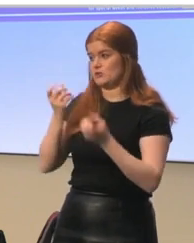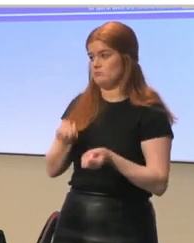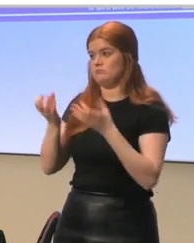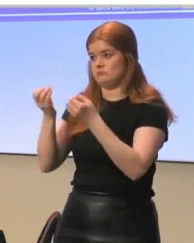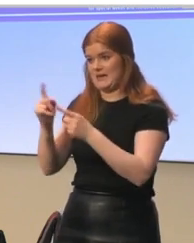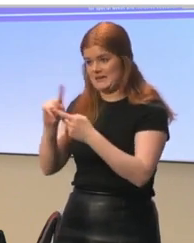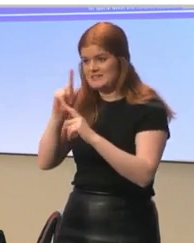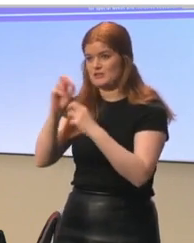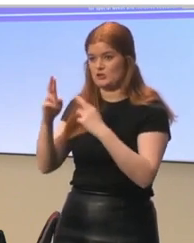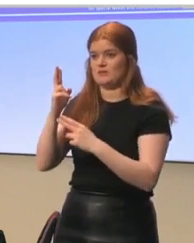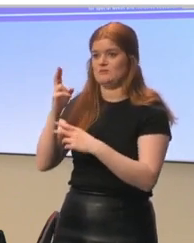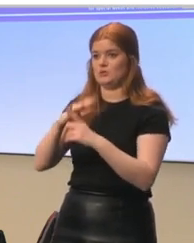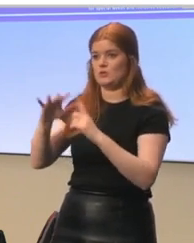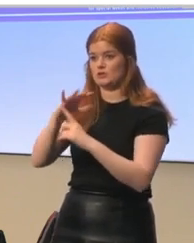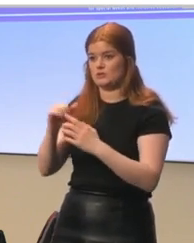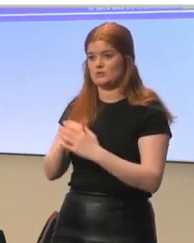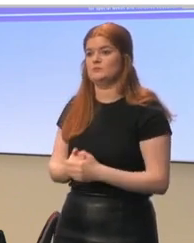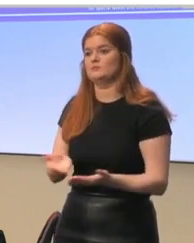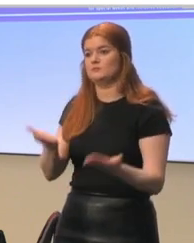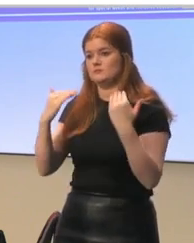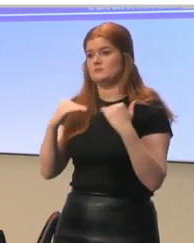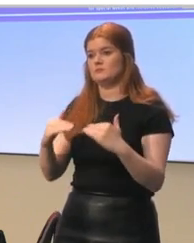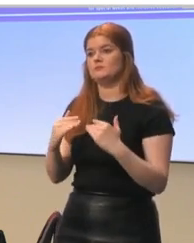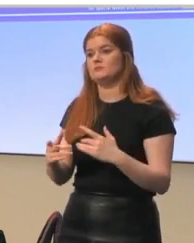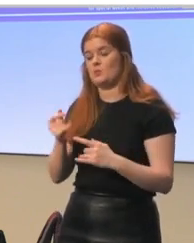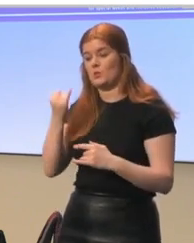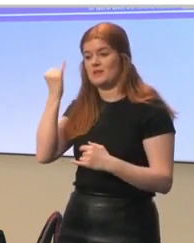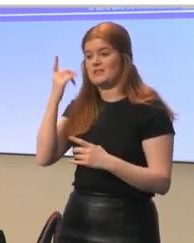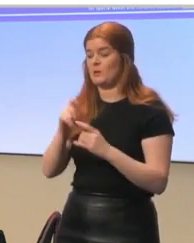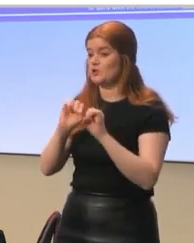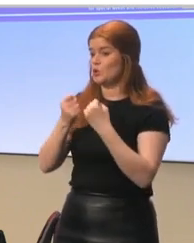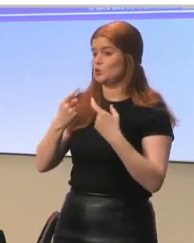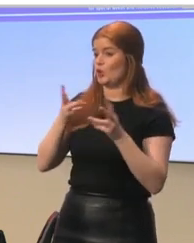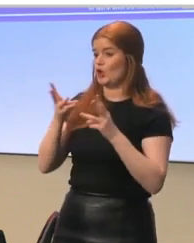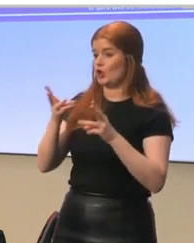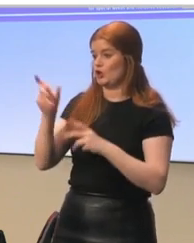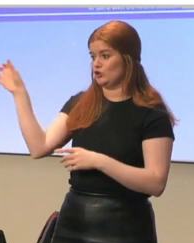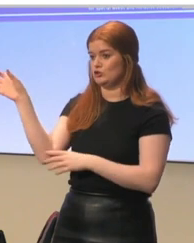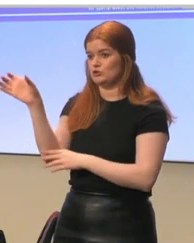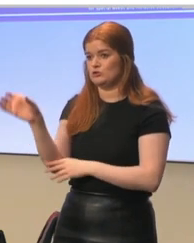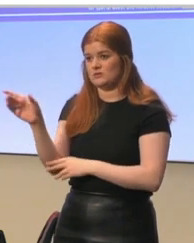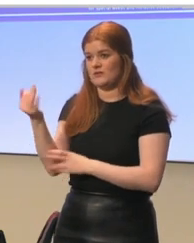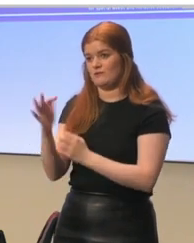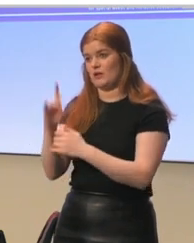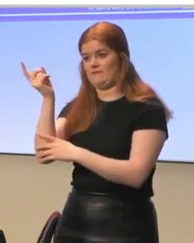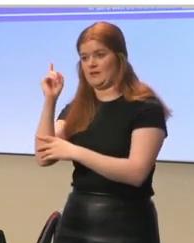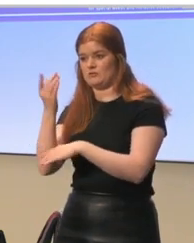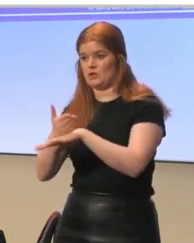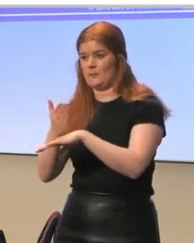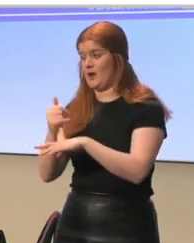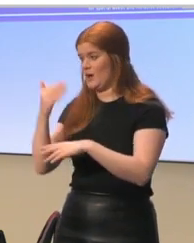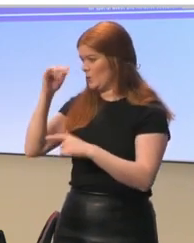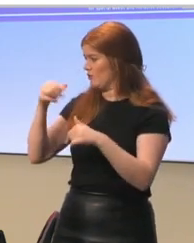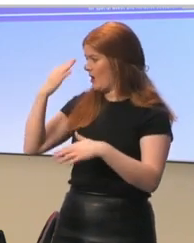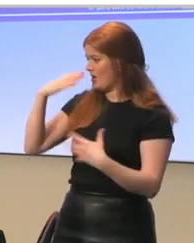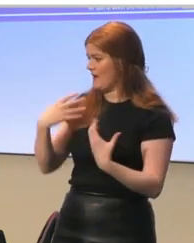and counseling situations. And the suggestion of a social worker with advisory functions. I know that in Ireland,